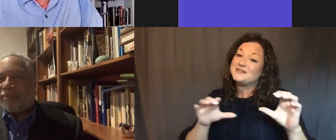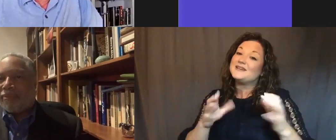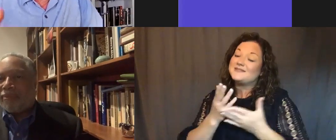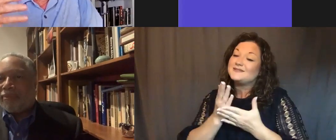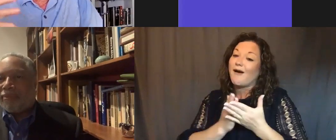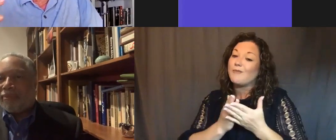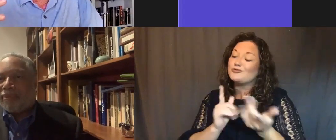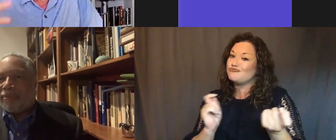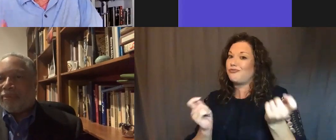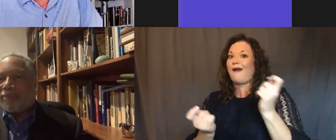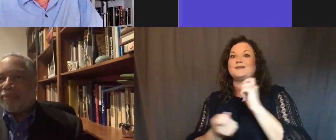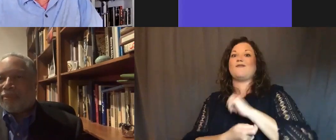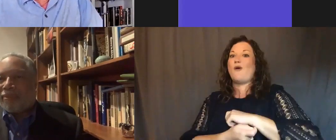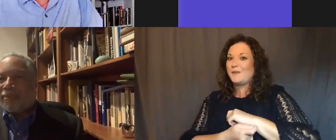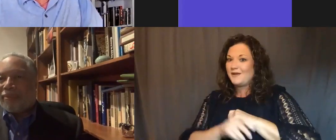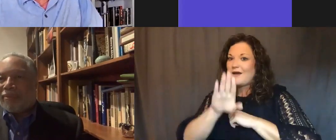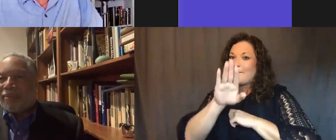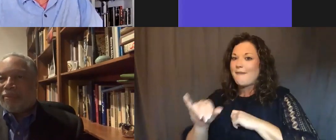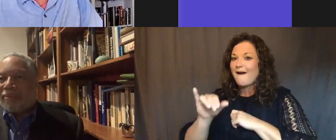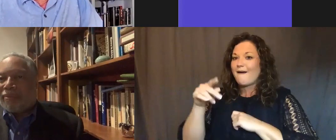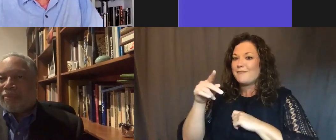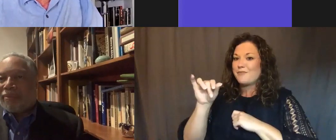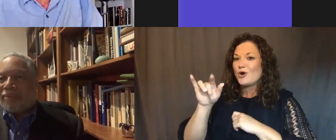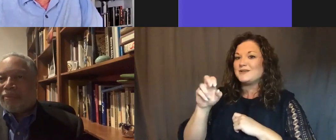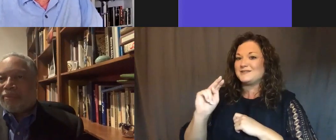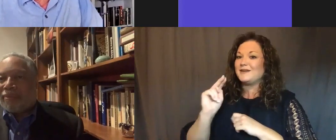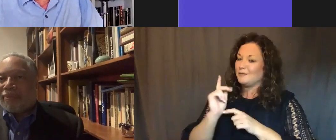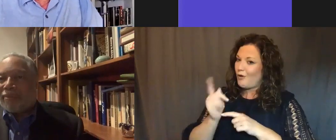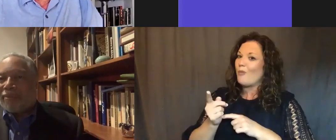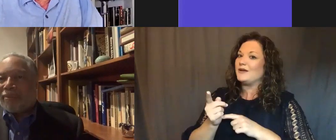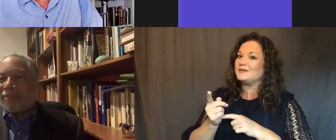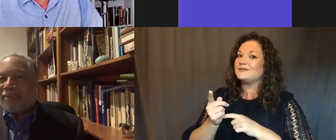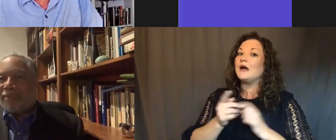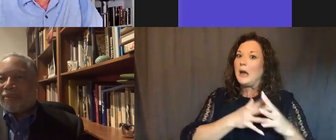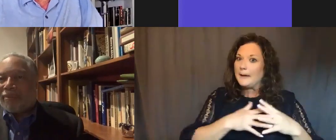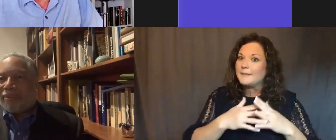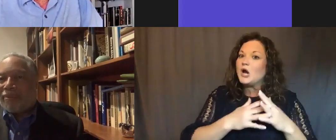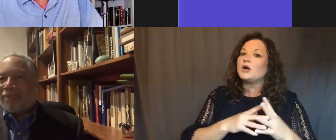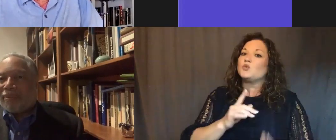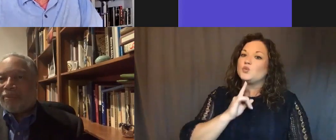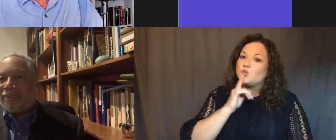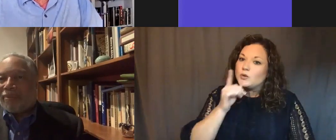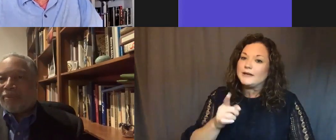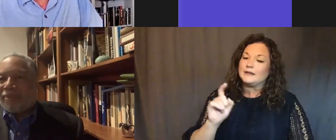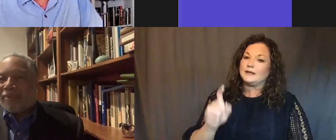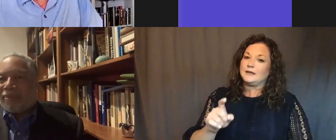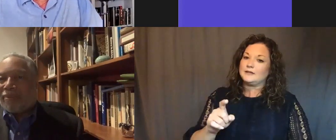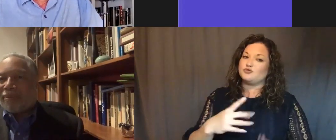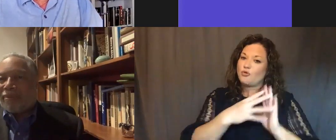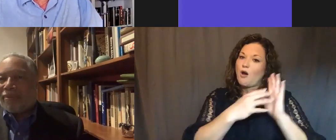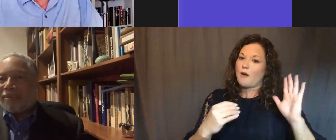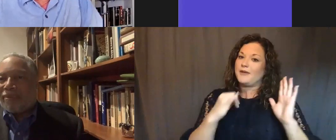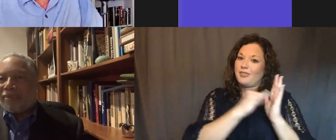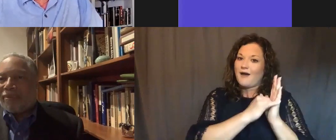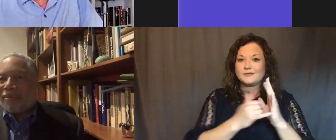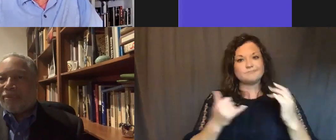moments that America sorely, sorely needs to replicate today. And